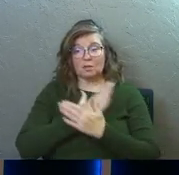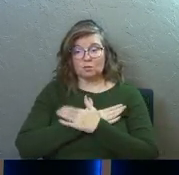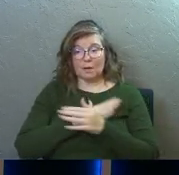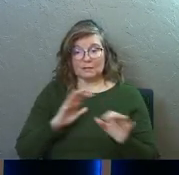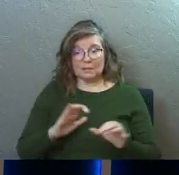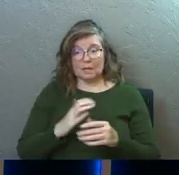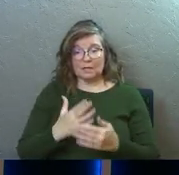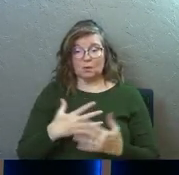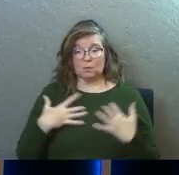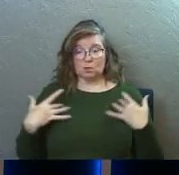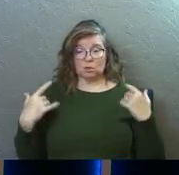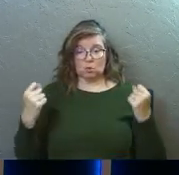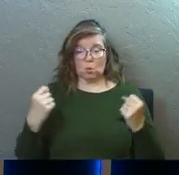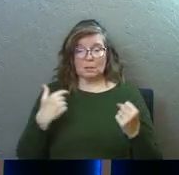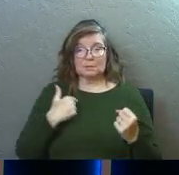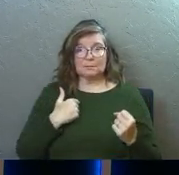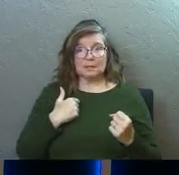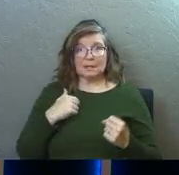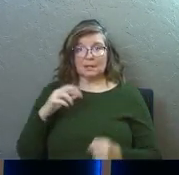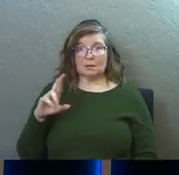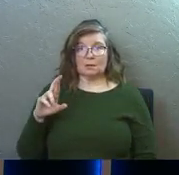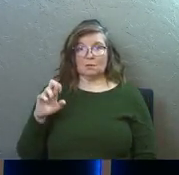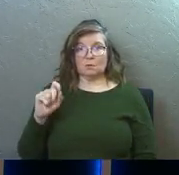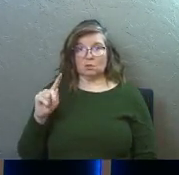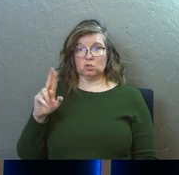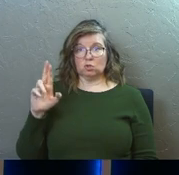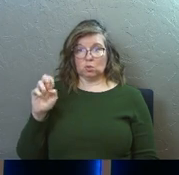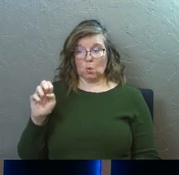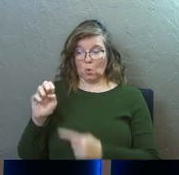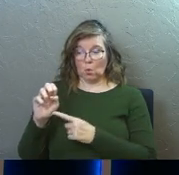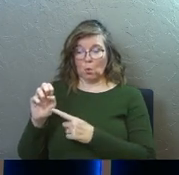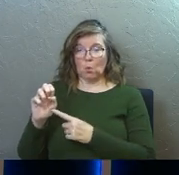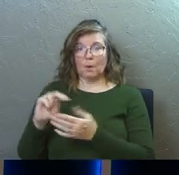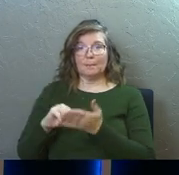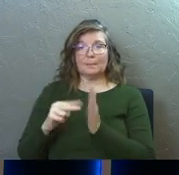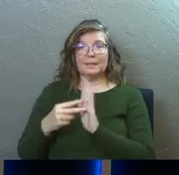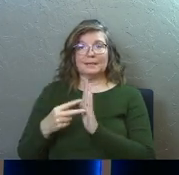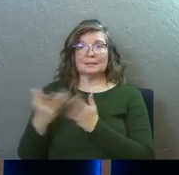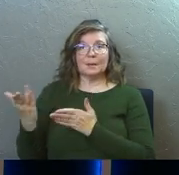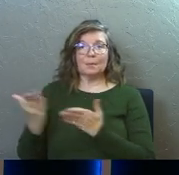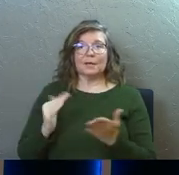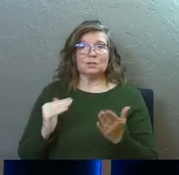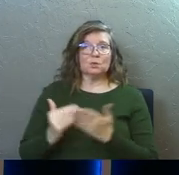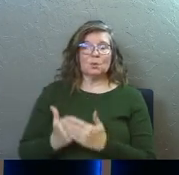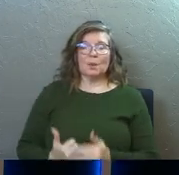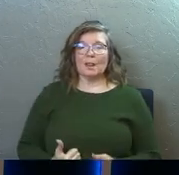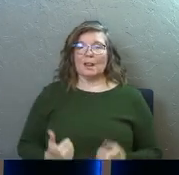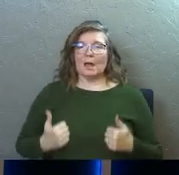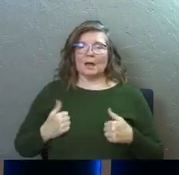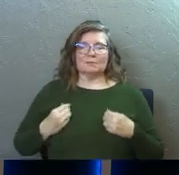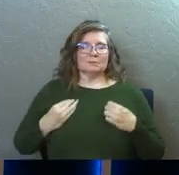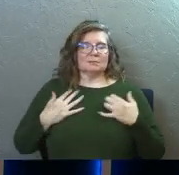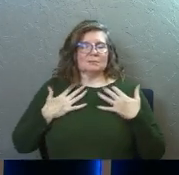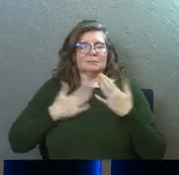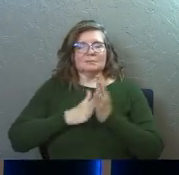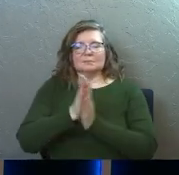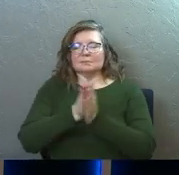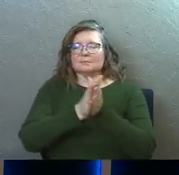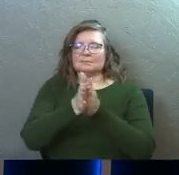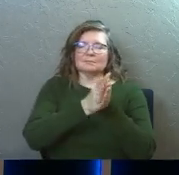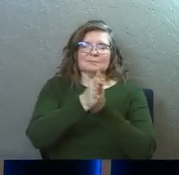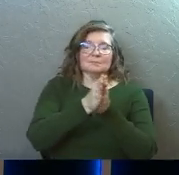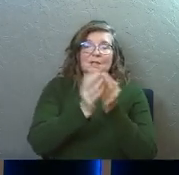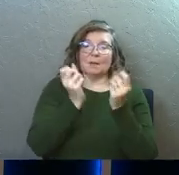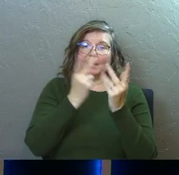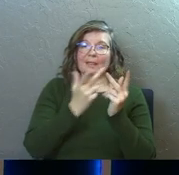It restores me. And the word restore there, right? A translation of that is it brings new life. There's so many things in our life today